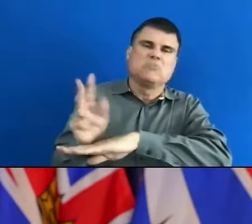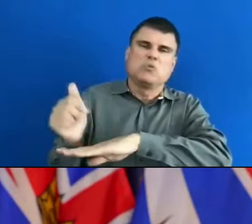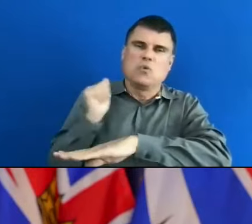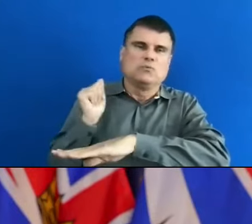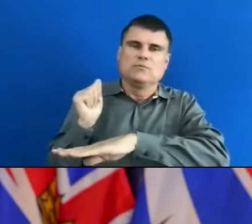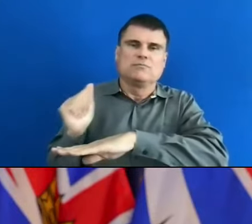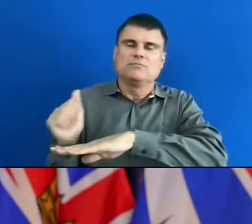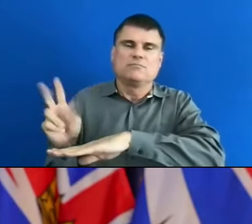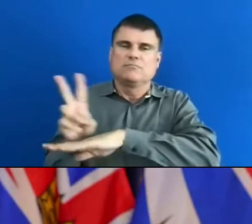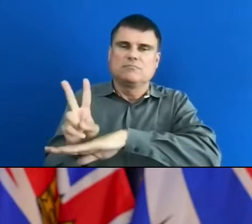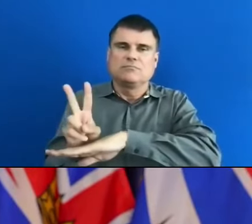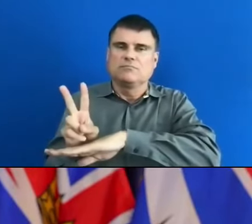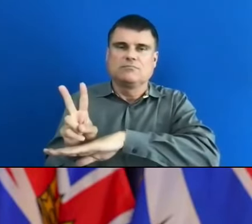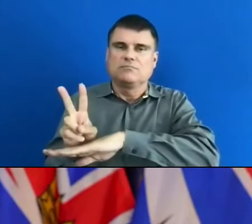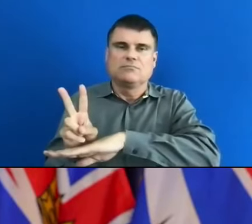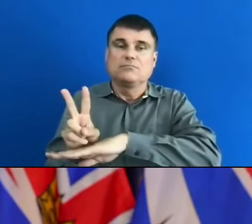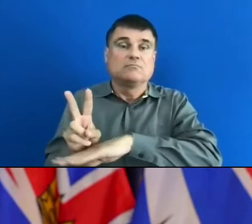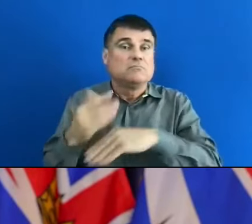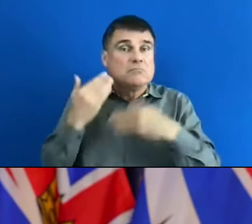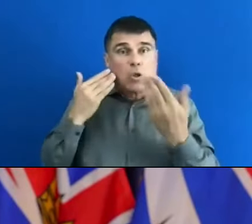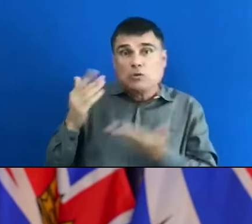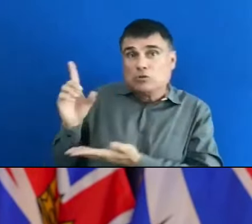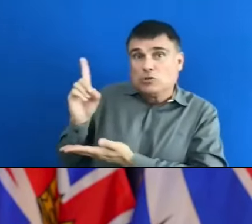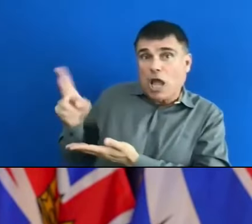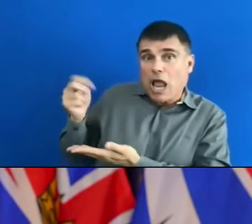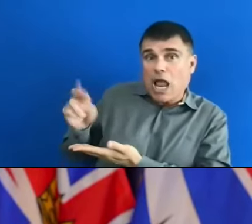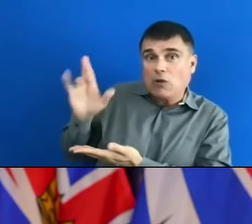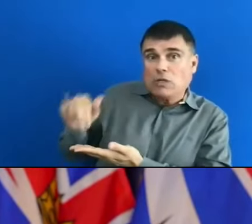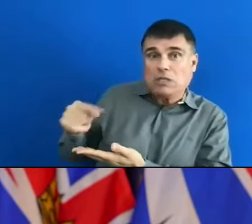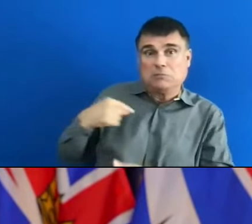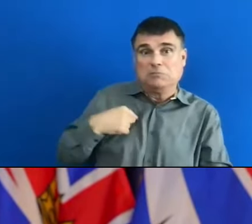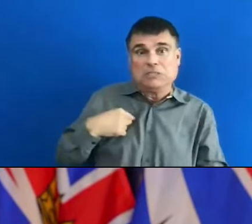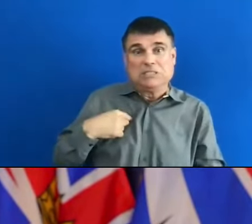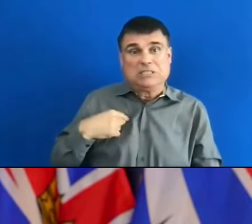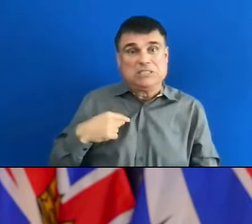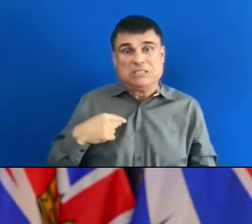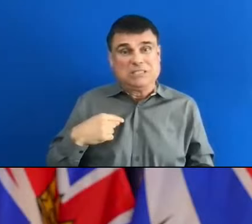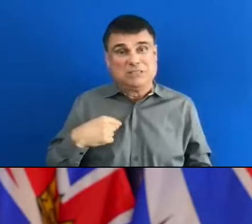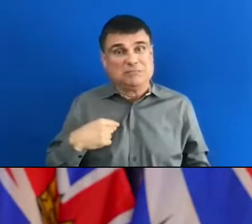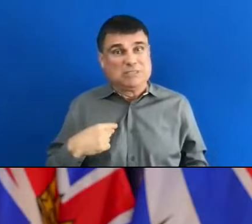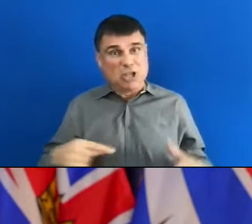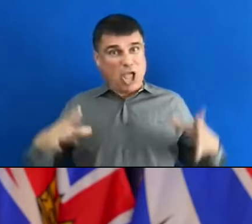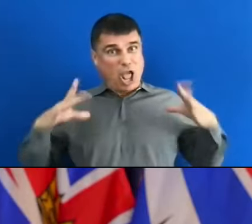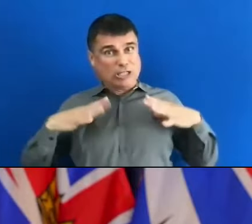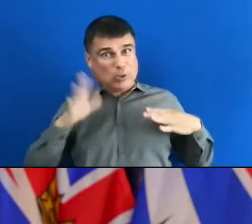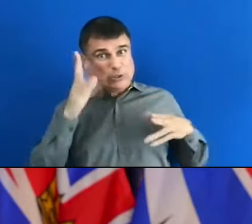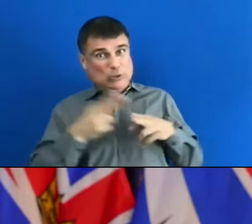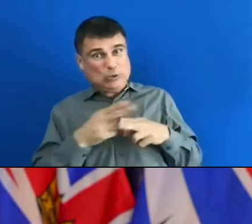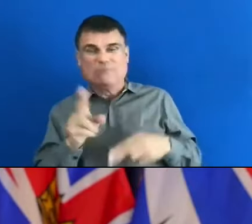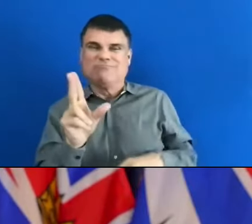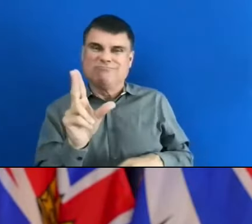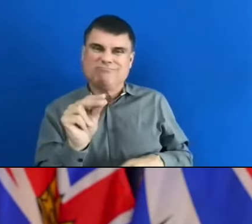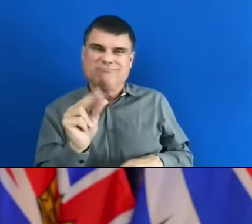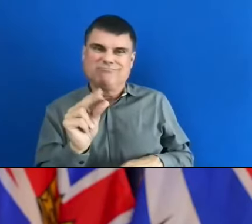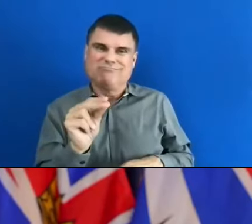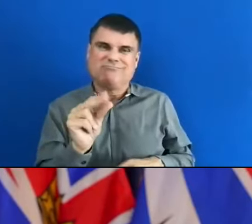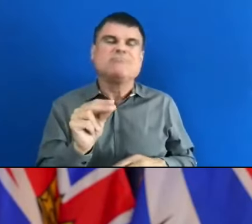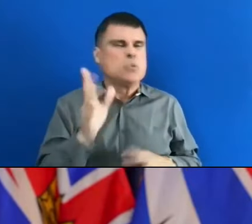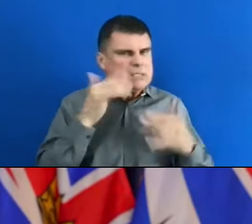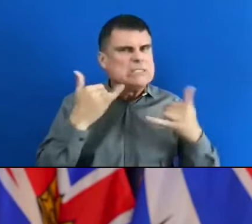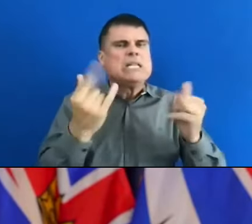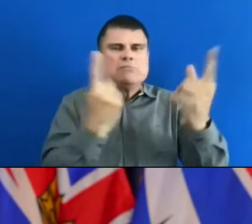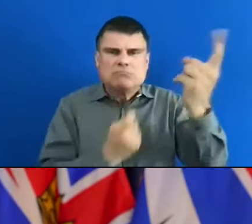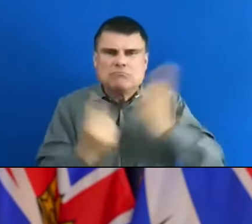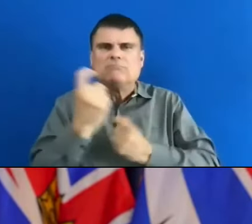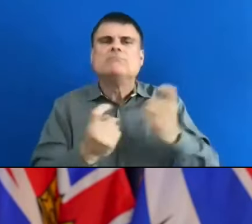off anytime soon. So you will obviously be able to ask us questions. I suspect there